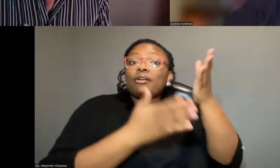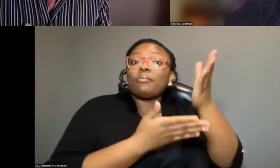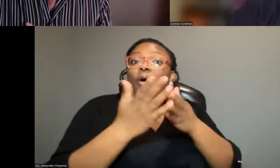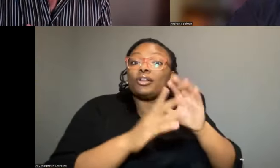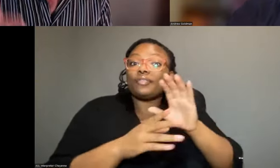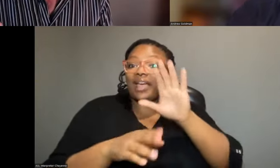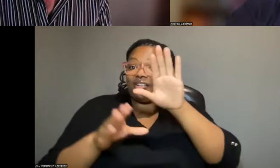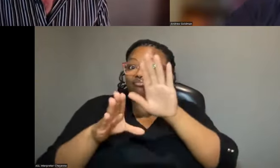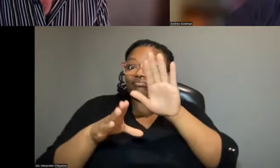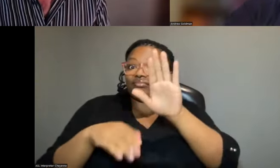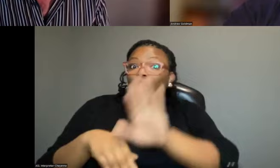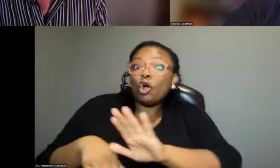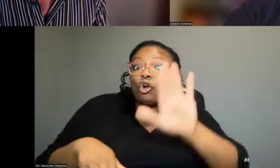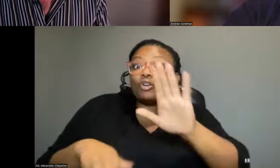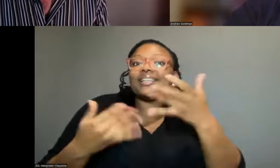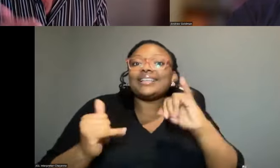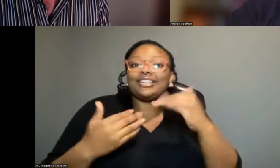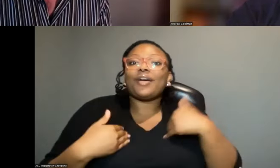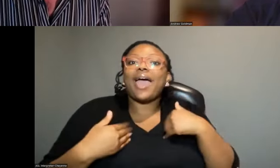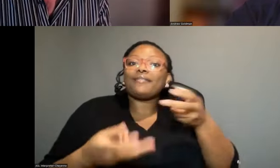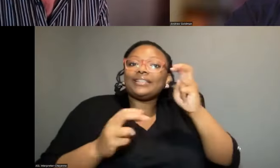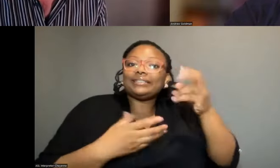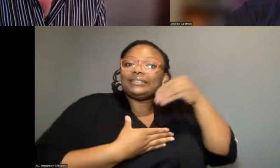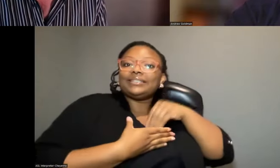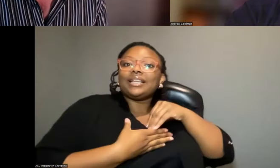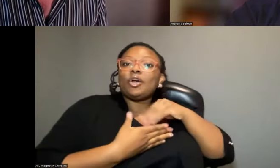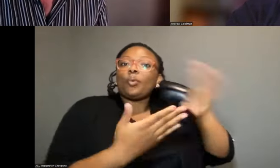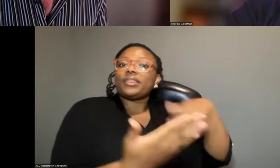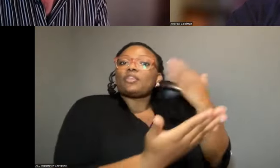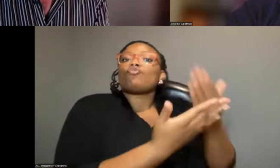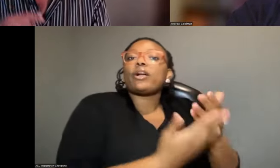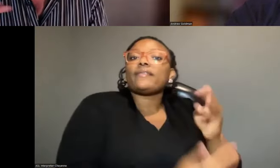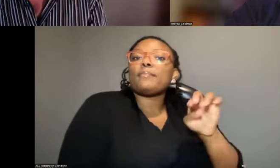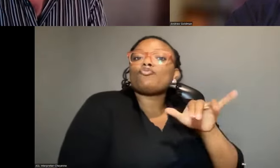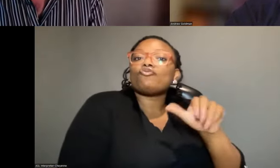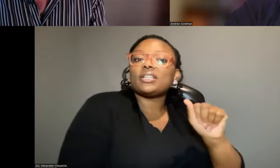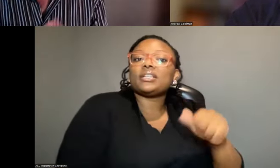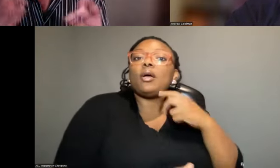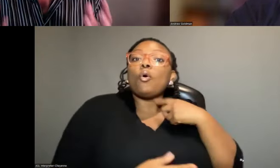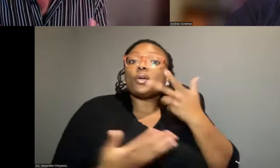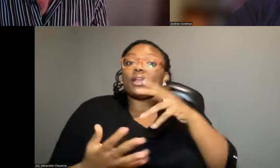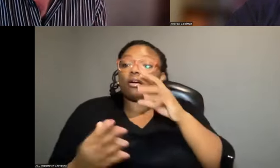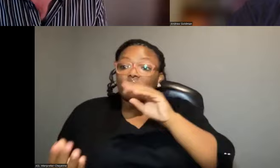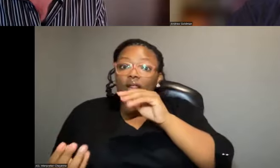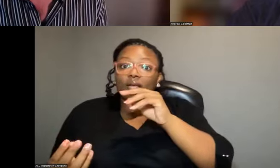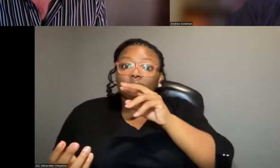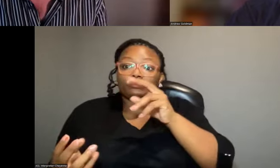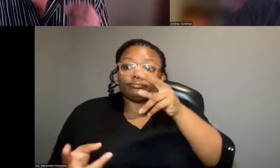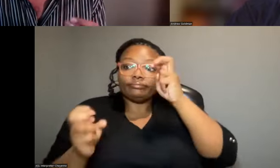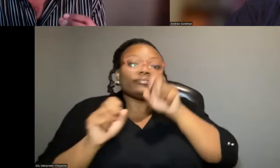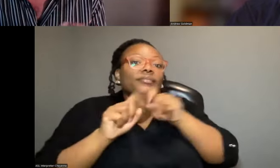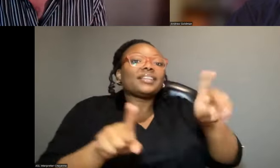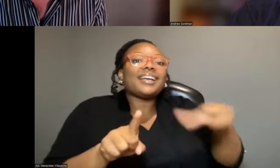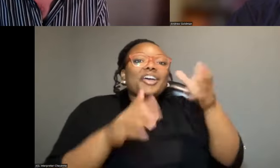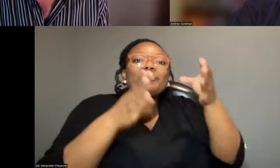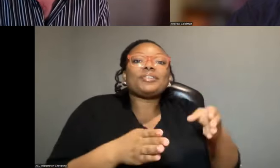coast, and they're still carrying disease by the time they've reached Mauritius, or they've passed it on and it's still active. So